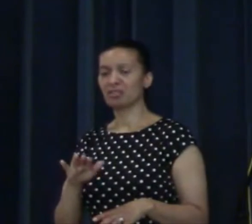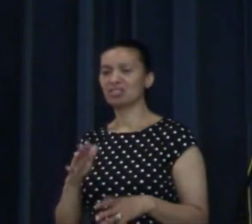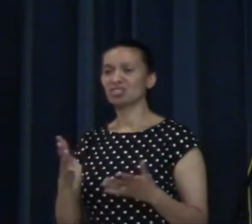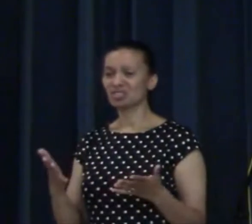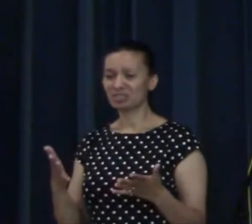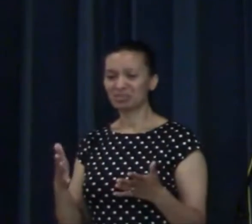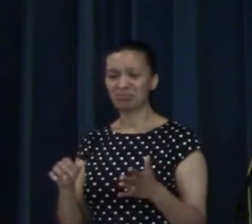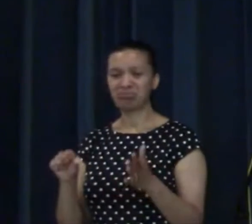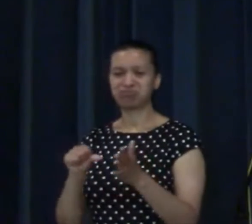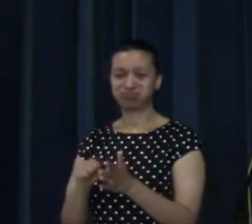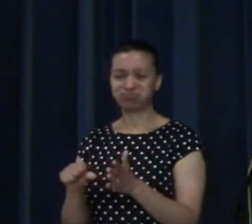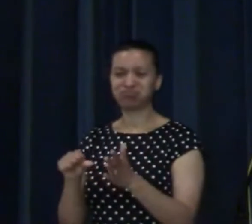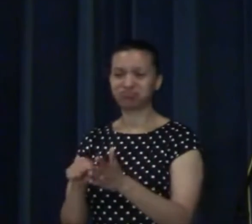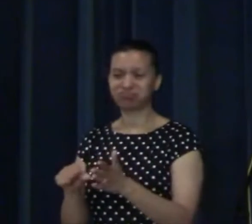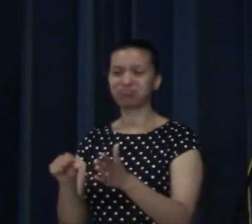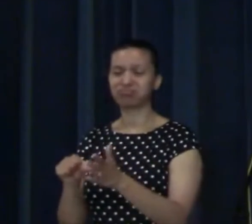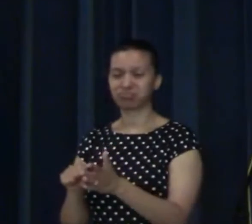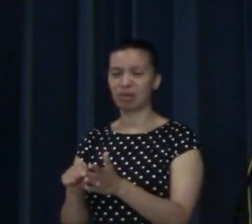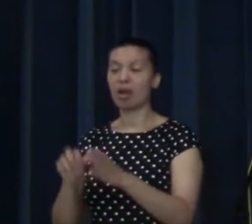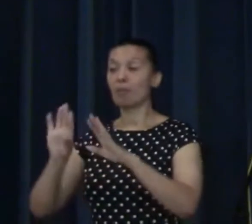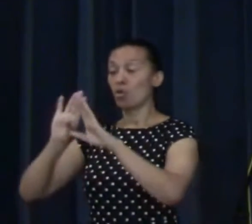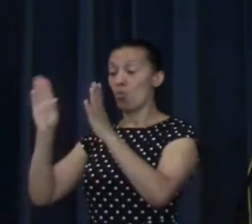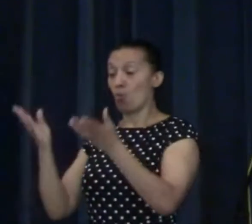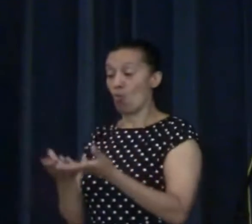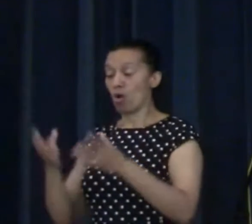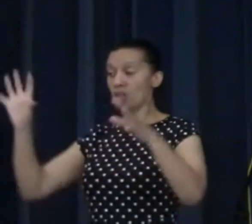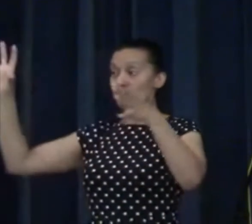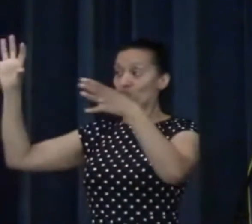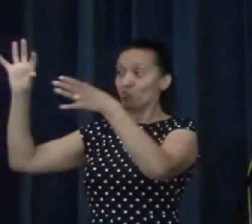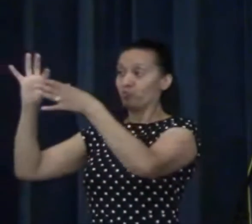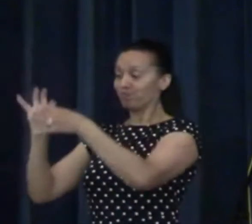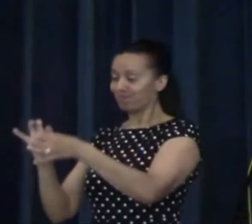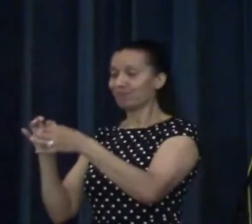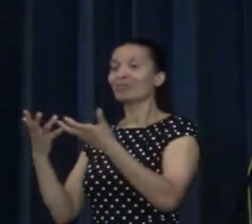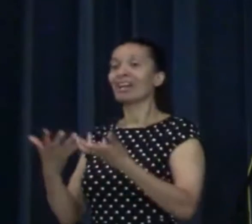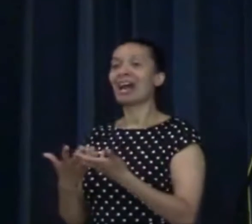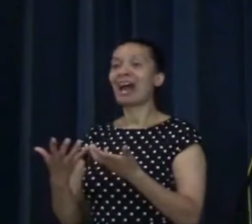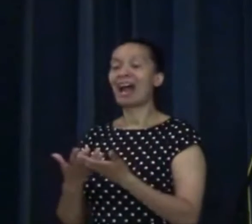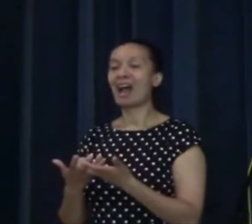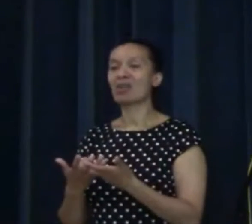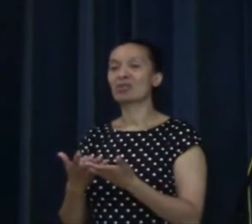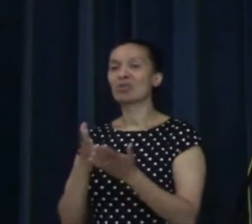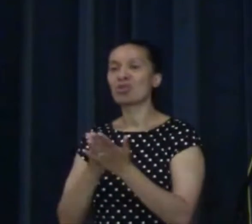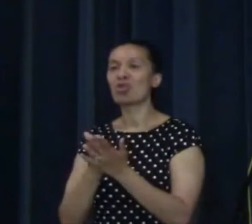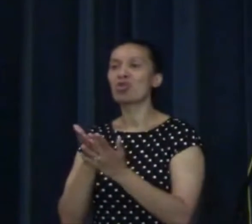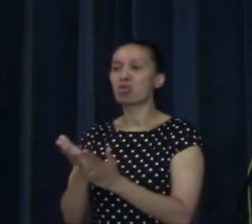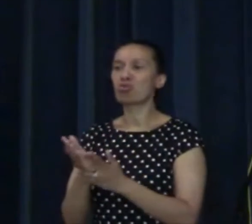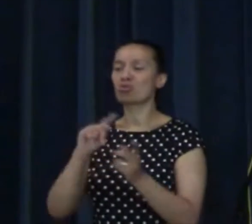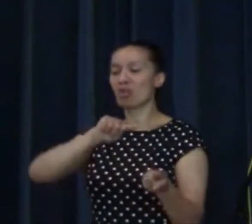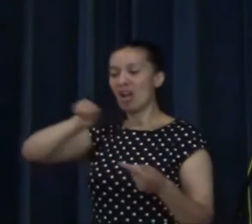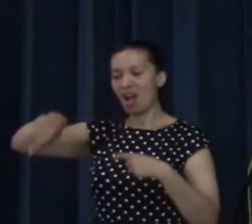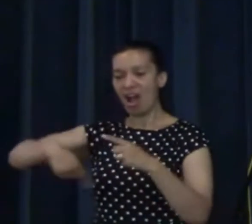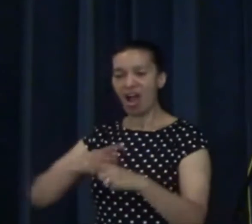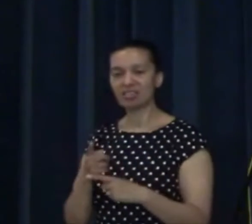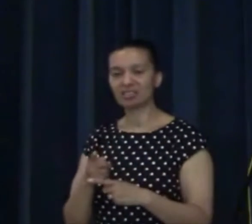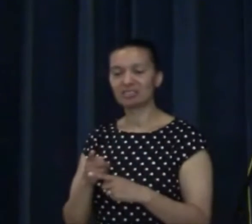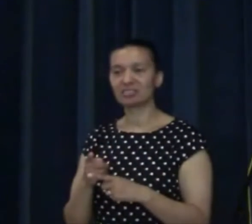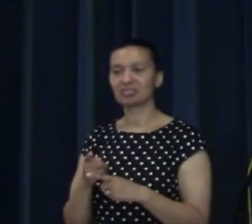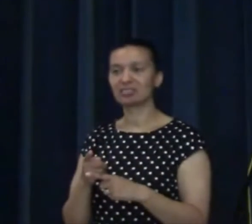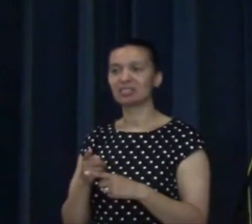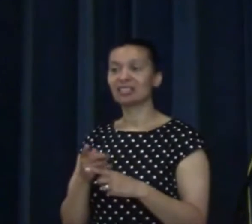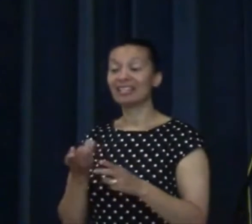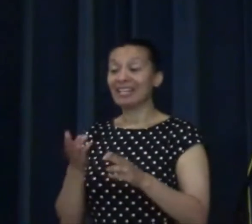being reconciled to God, you and me being good ambassadors for Christ, will lead to changing your